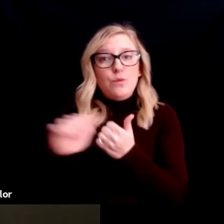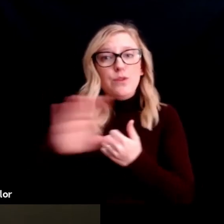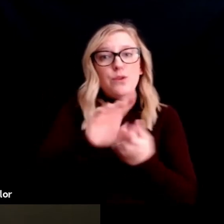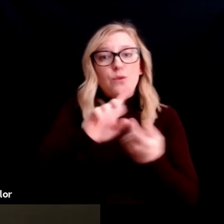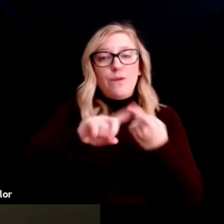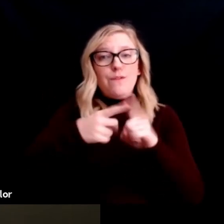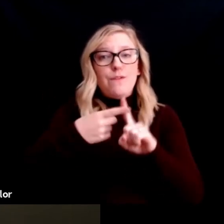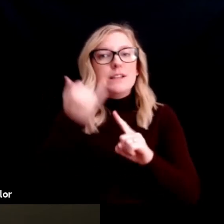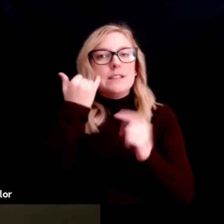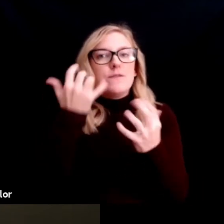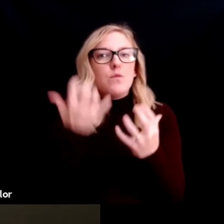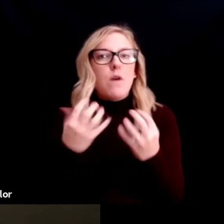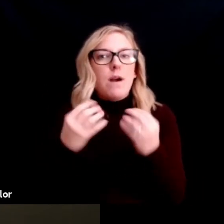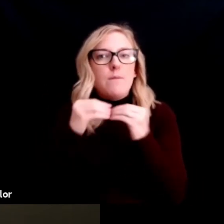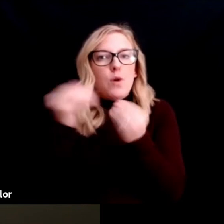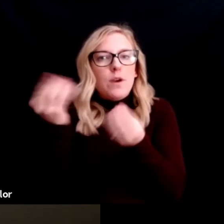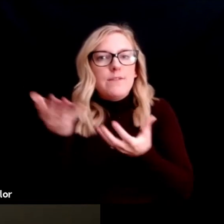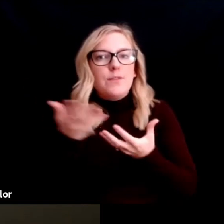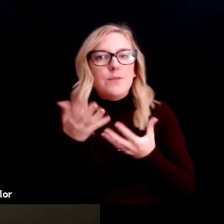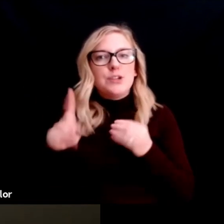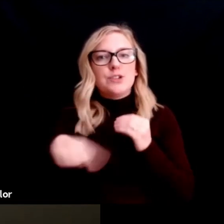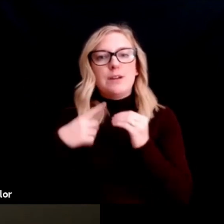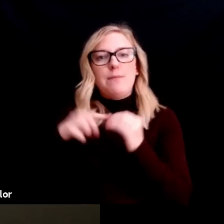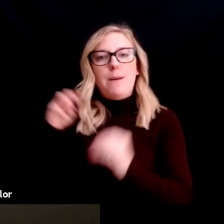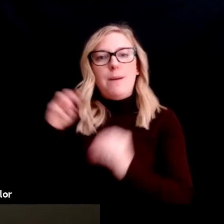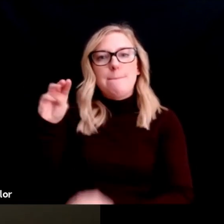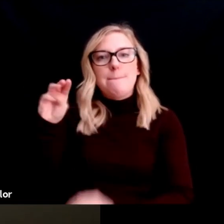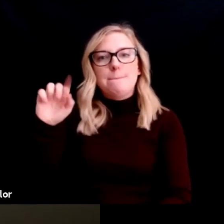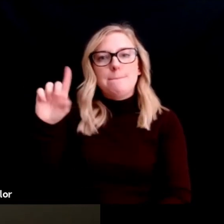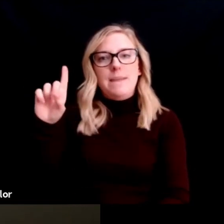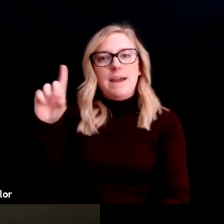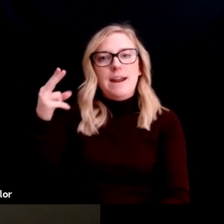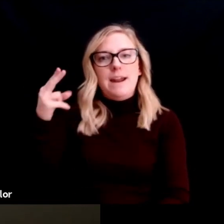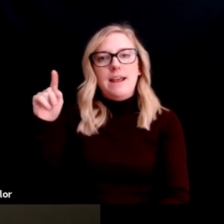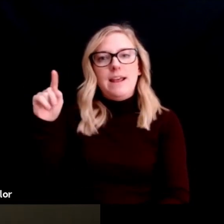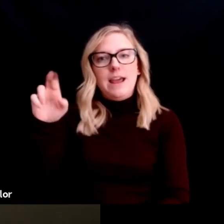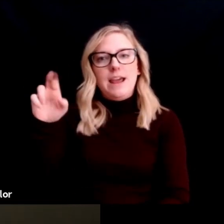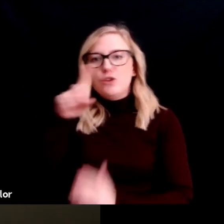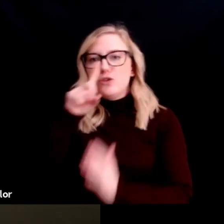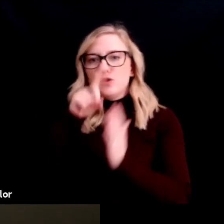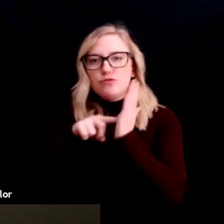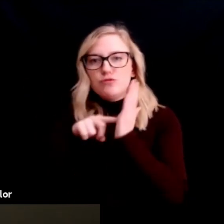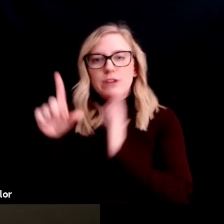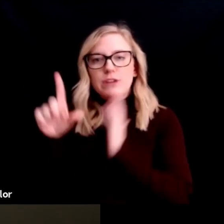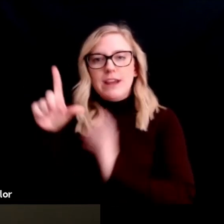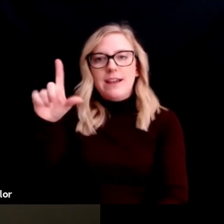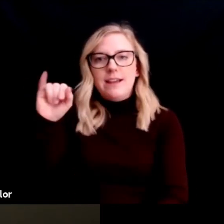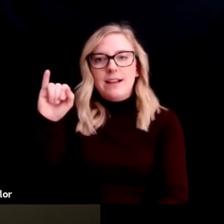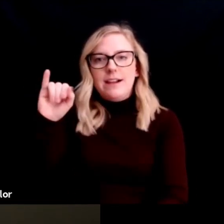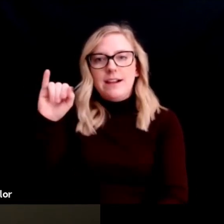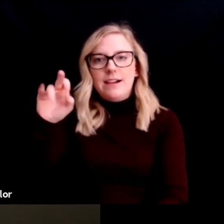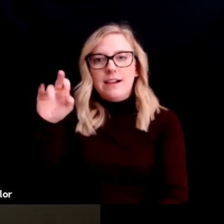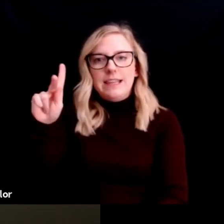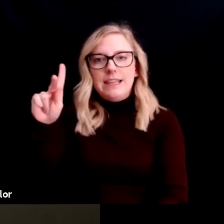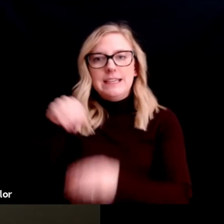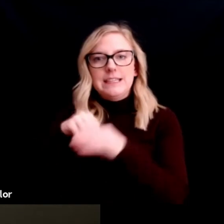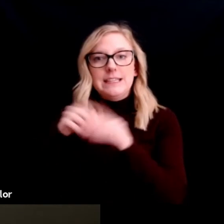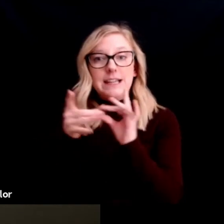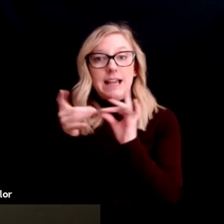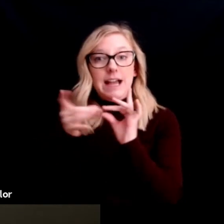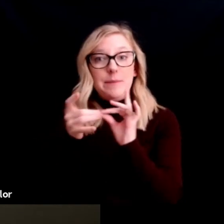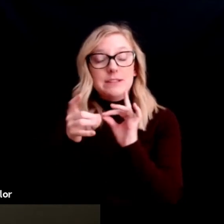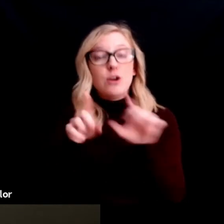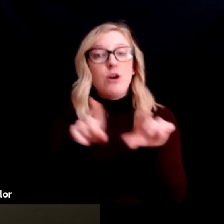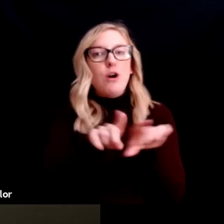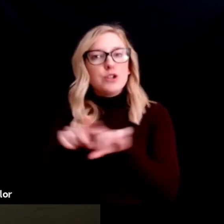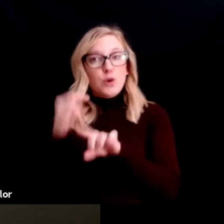Mad Hatter Wellness, check out the links in the comments. Also, if you think this video was helpful and you want to see more like it,